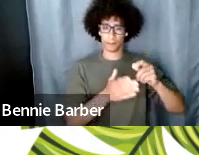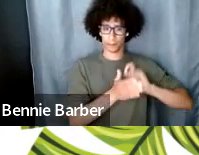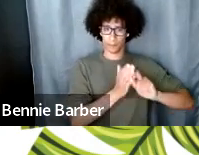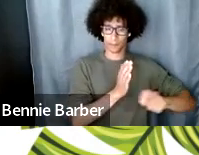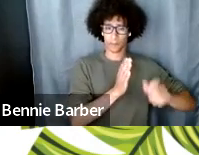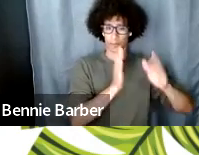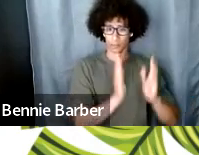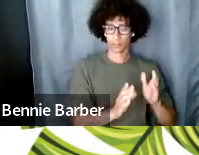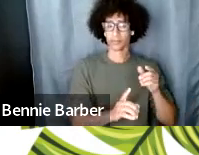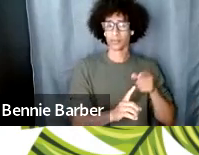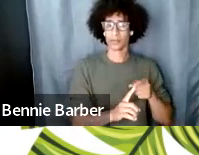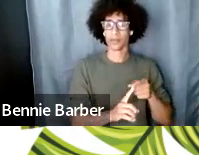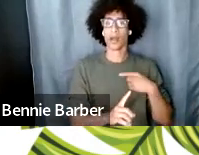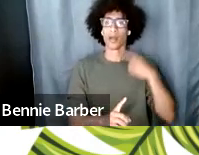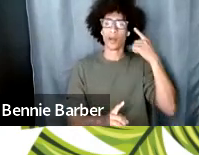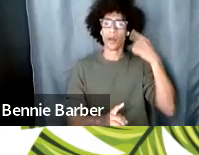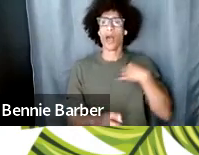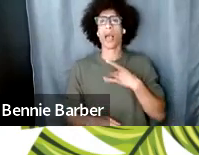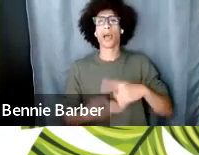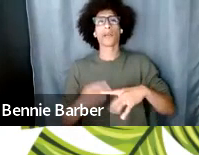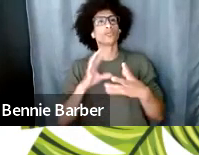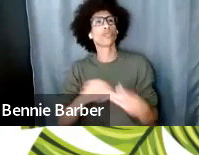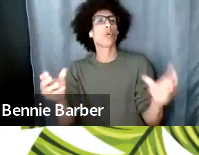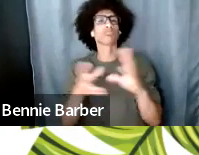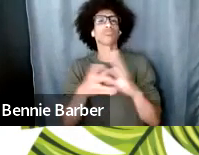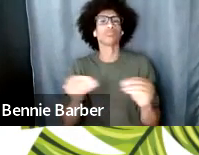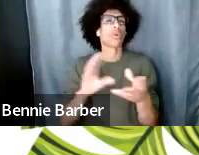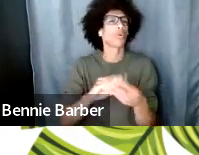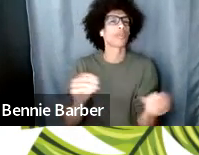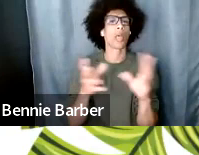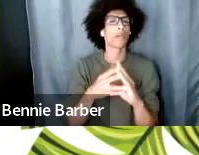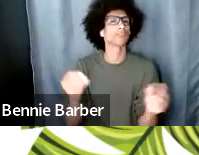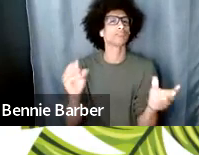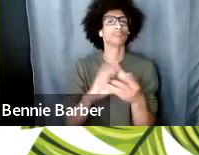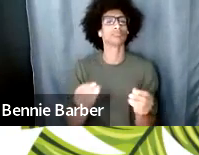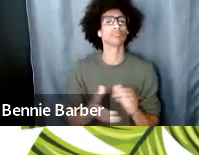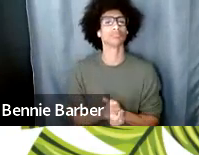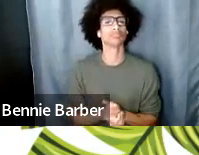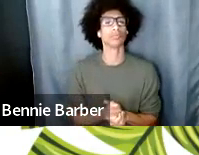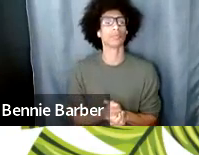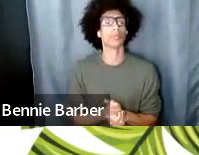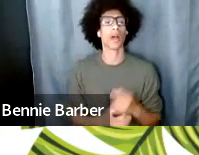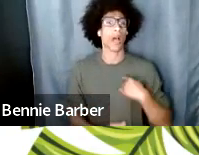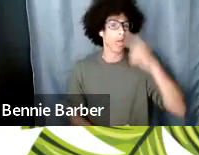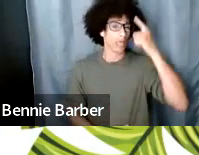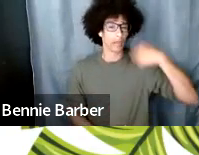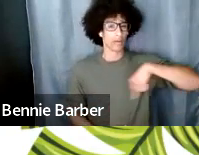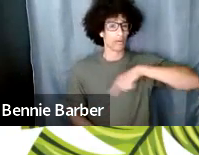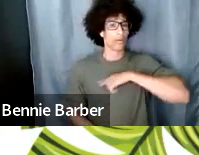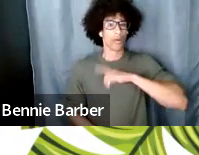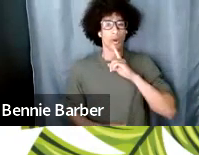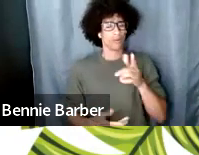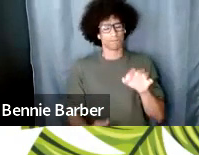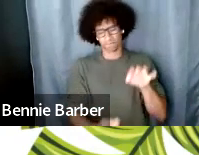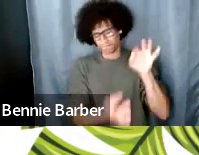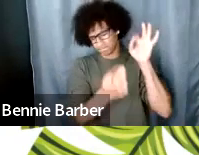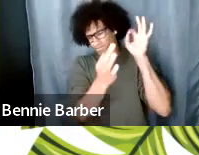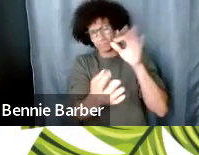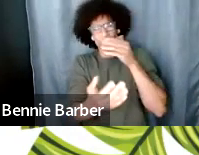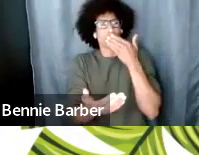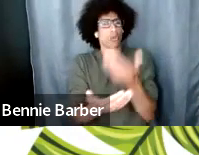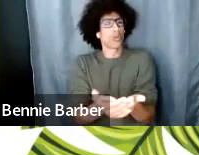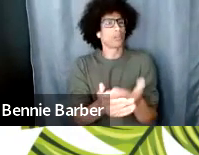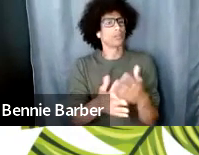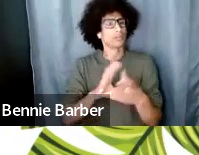are excellent storytellers our oral traditions are our ways of sharing